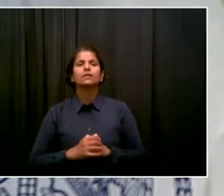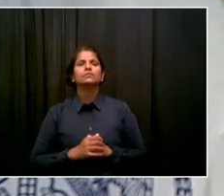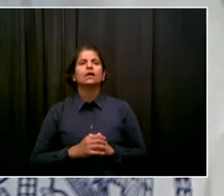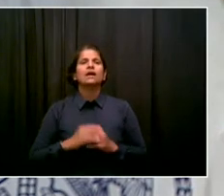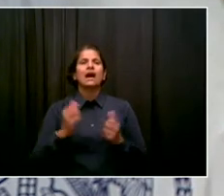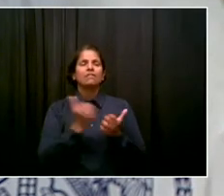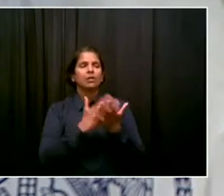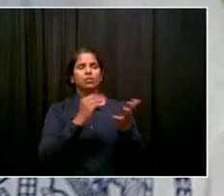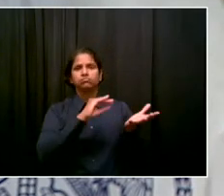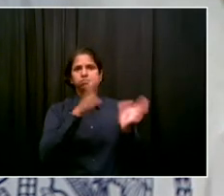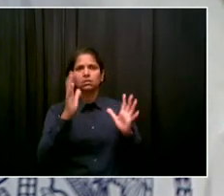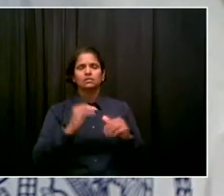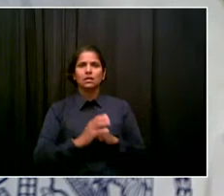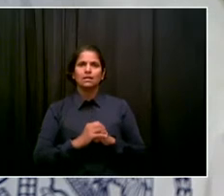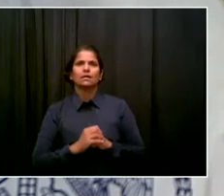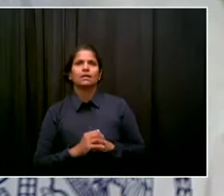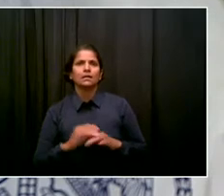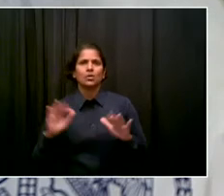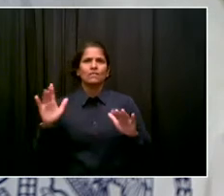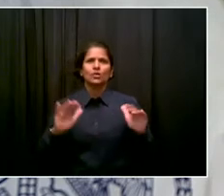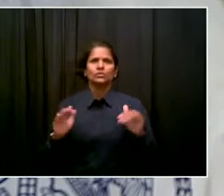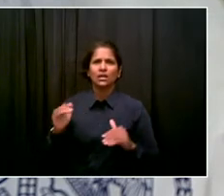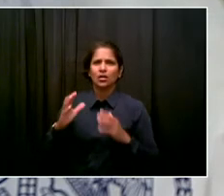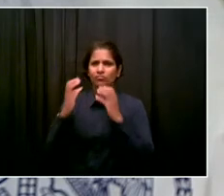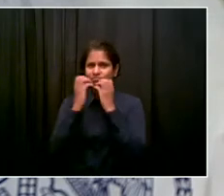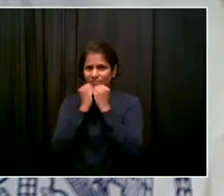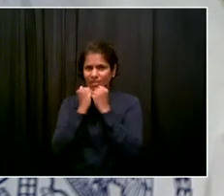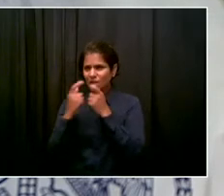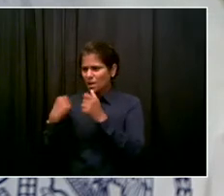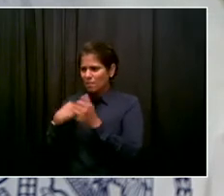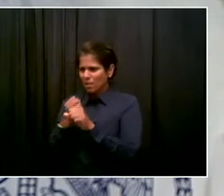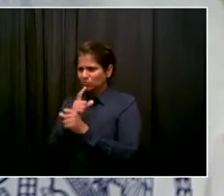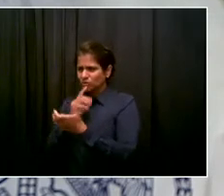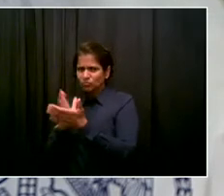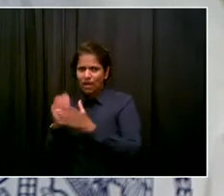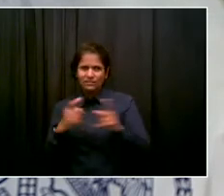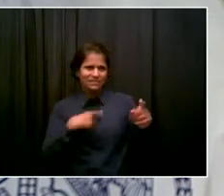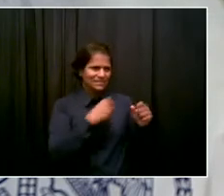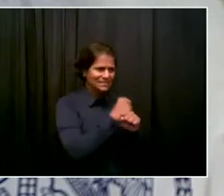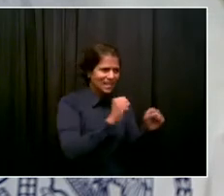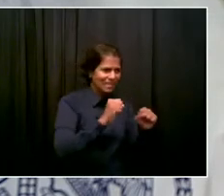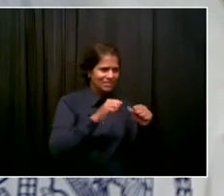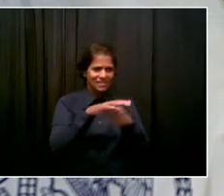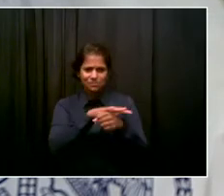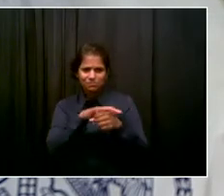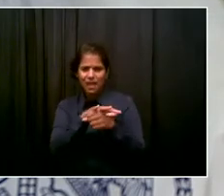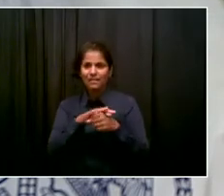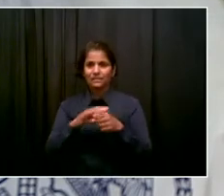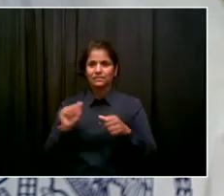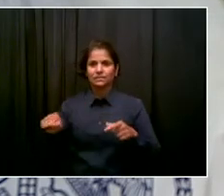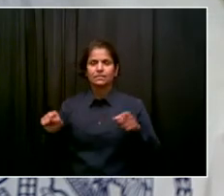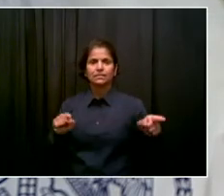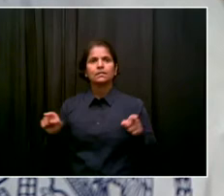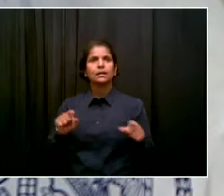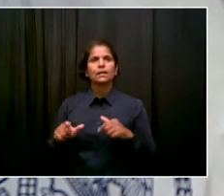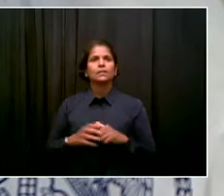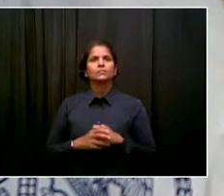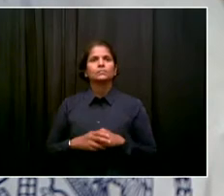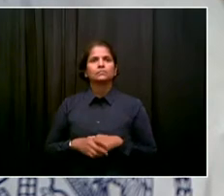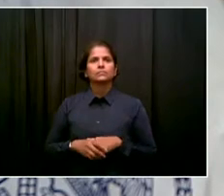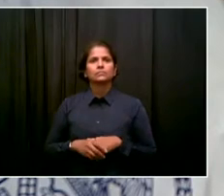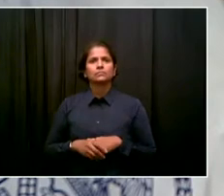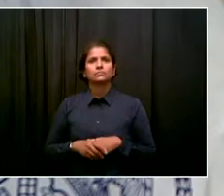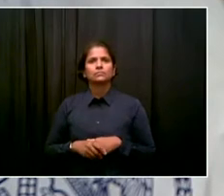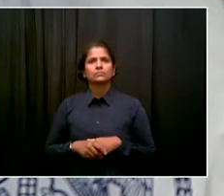we were not going to take the kinds of risks that could lead to the loss of life. We were not going to see a